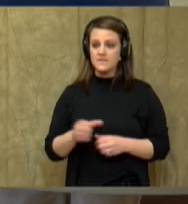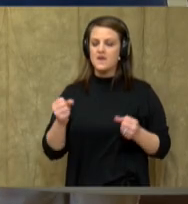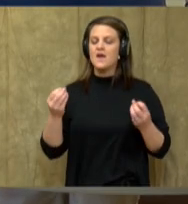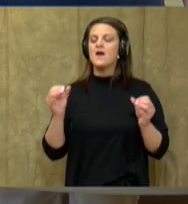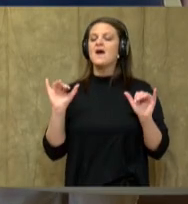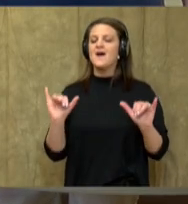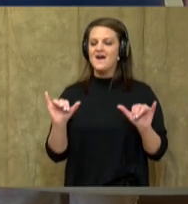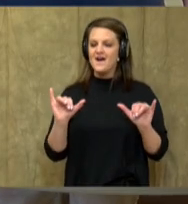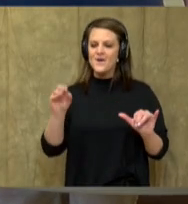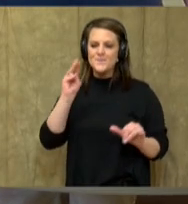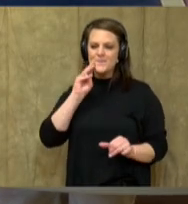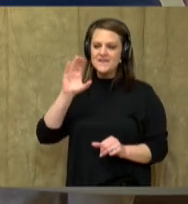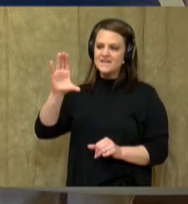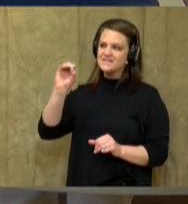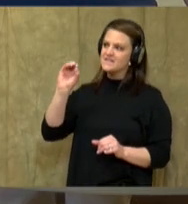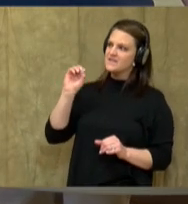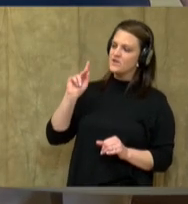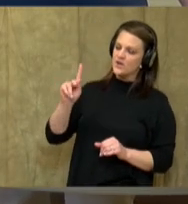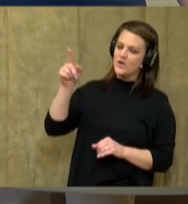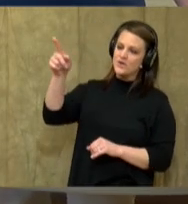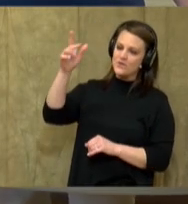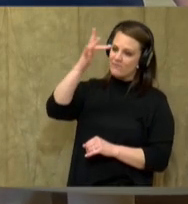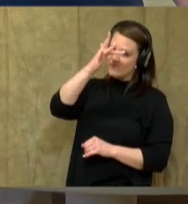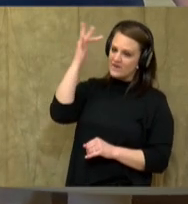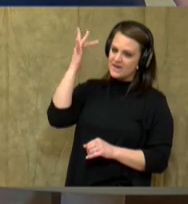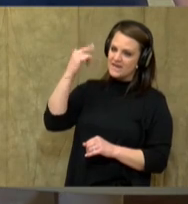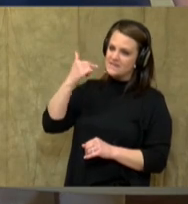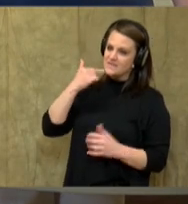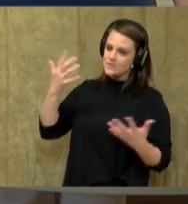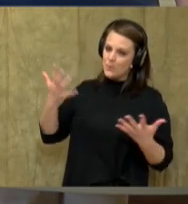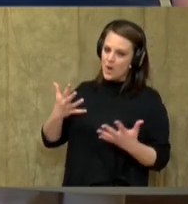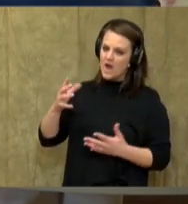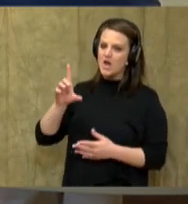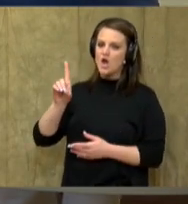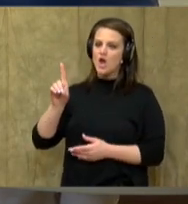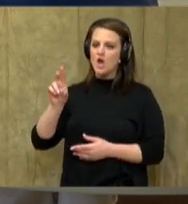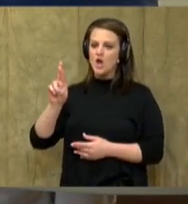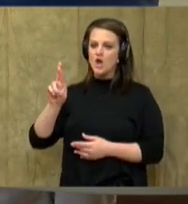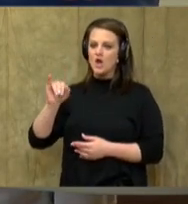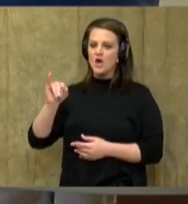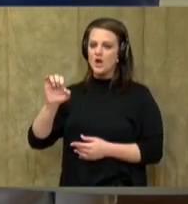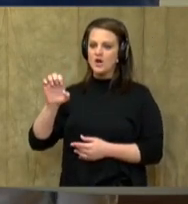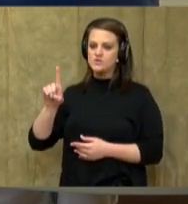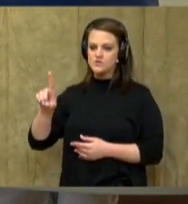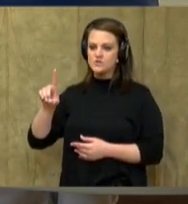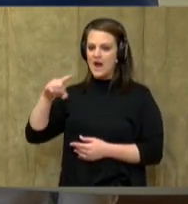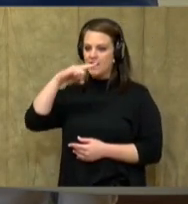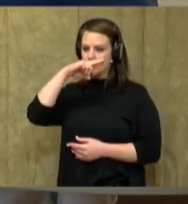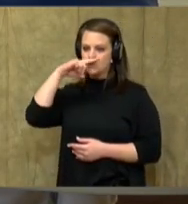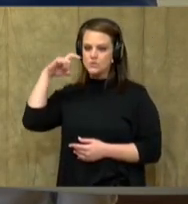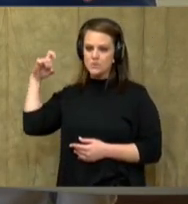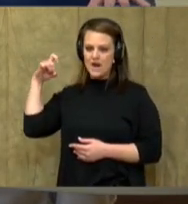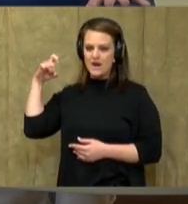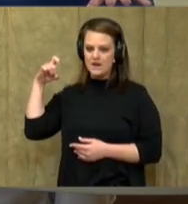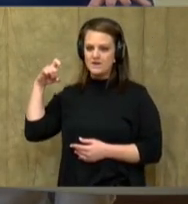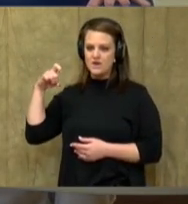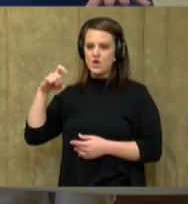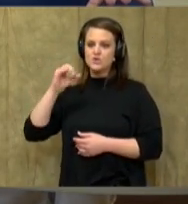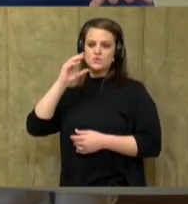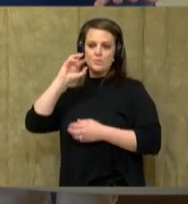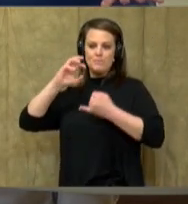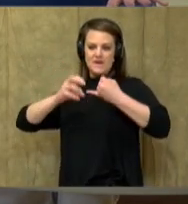oh, Ms. Cook, you were forgetting it said dried. So, they were very smart in that they dried their